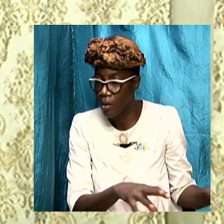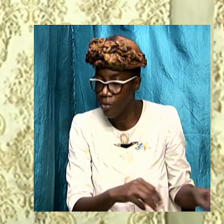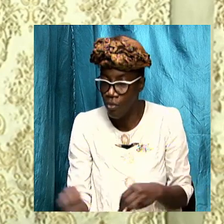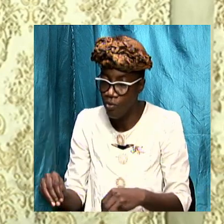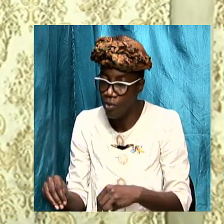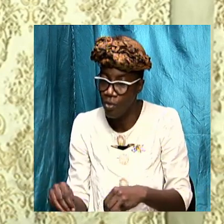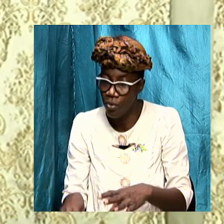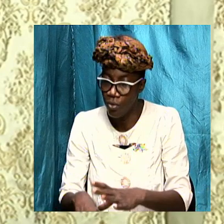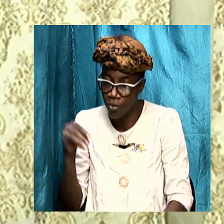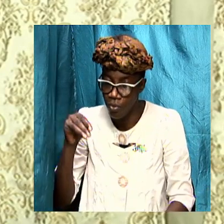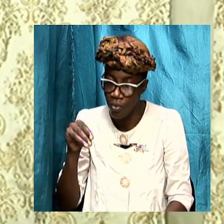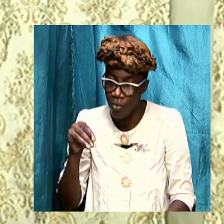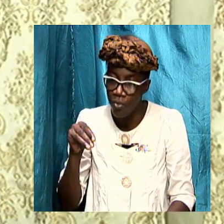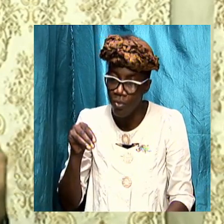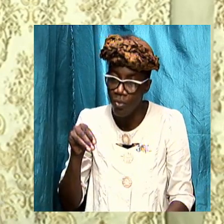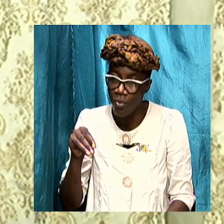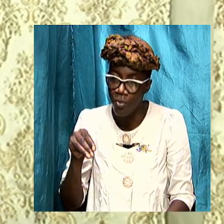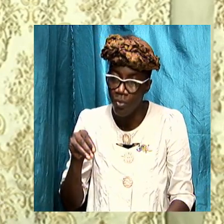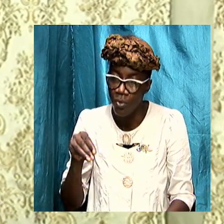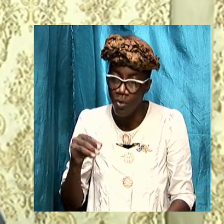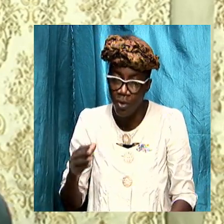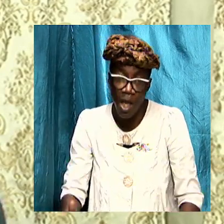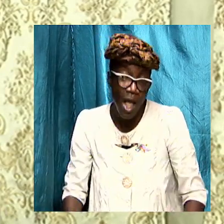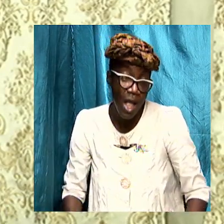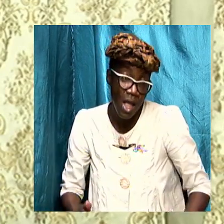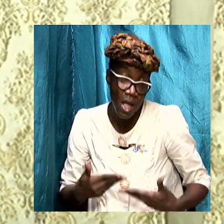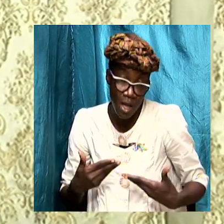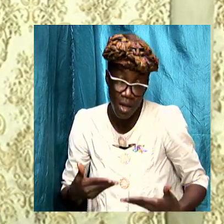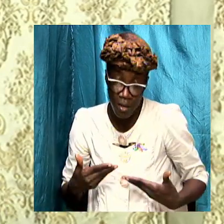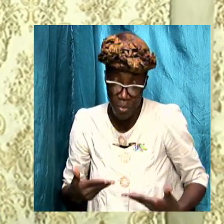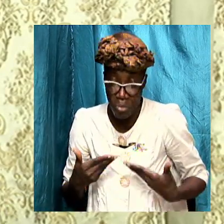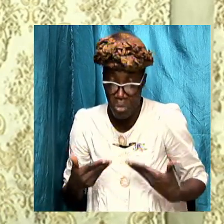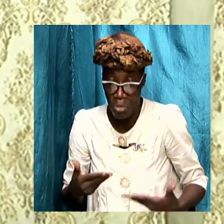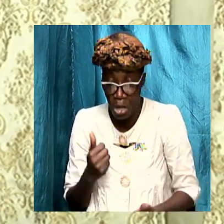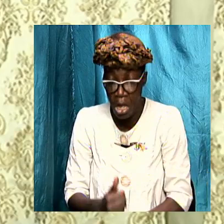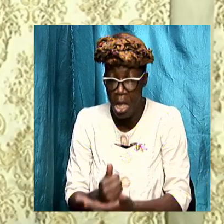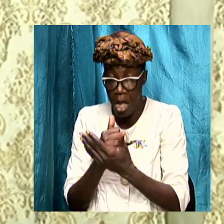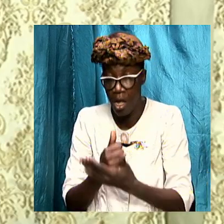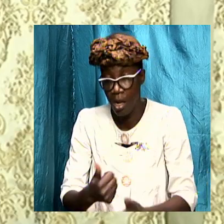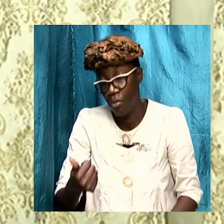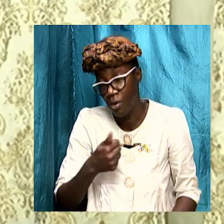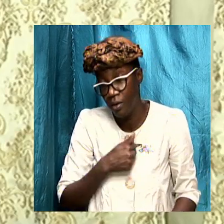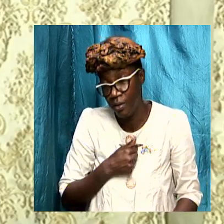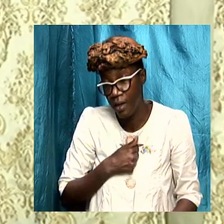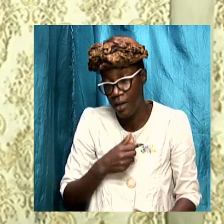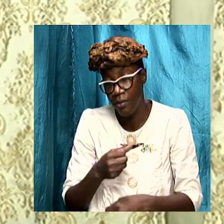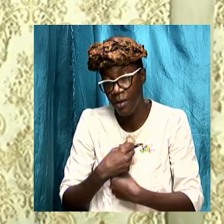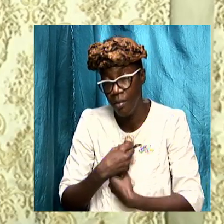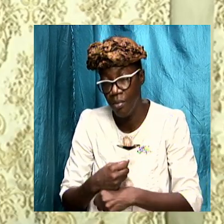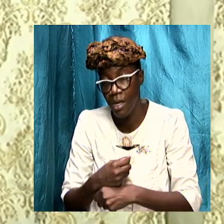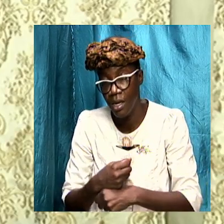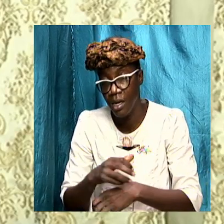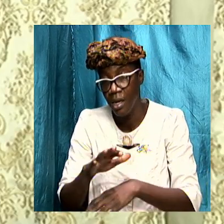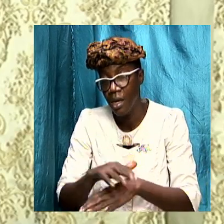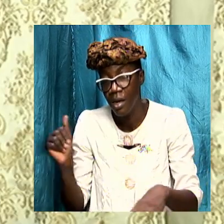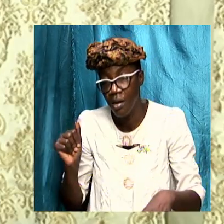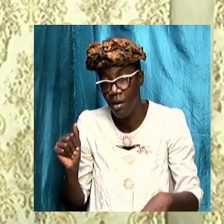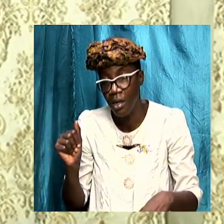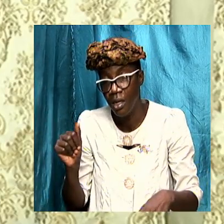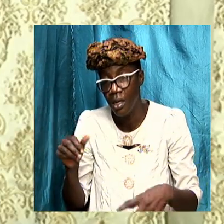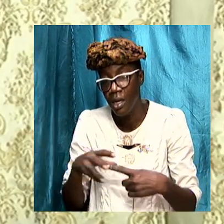must so that we can enhance ourselves we can build ourselves and we can make our calling